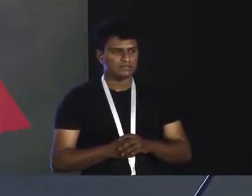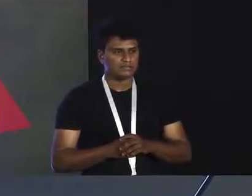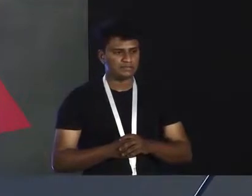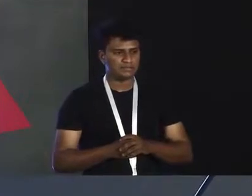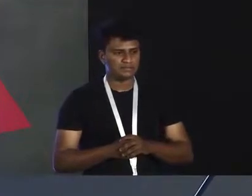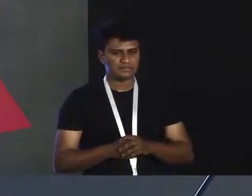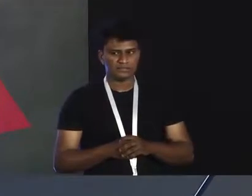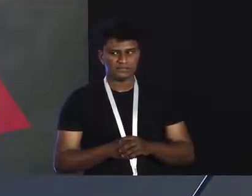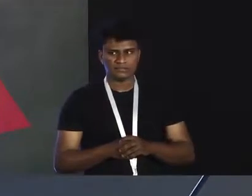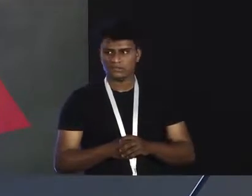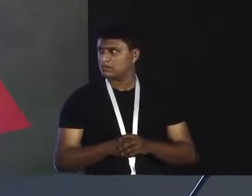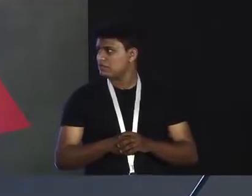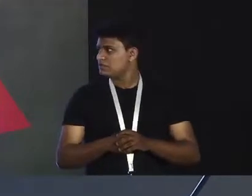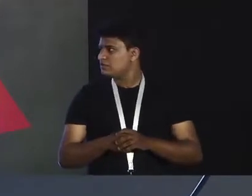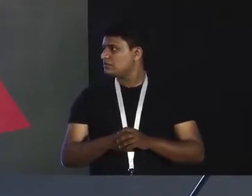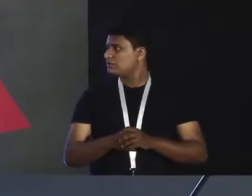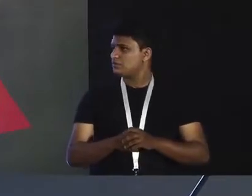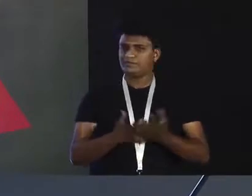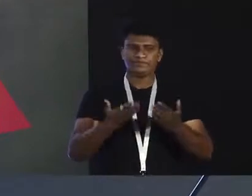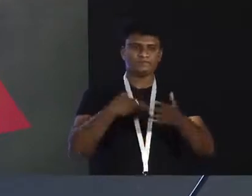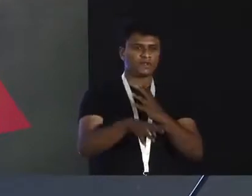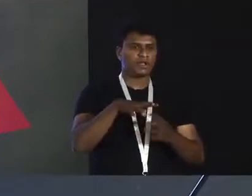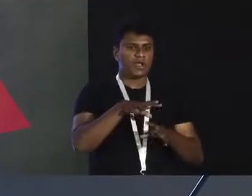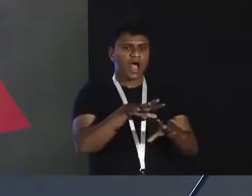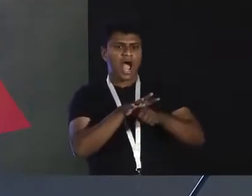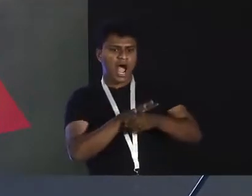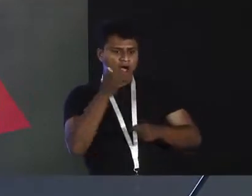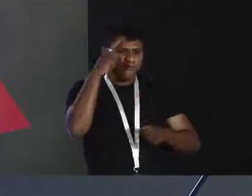Okay. So, how many of us here are accessibility professionals?